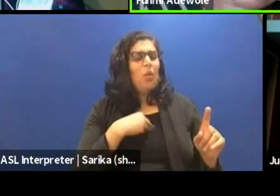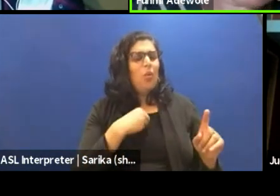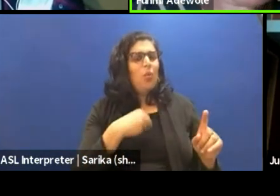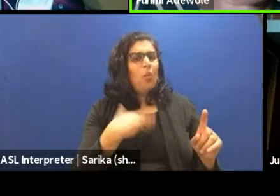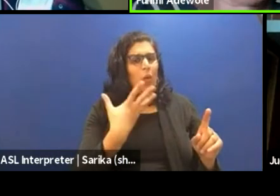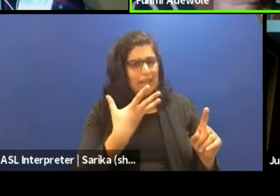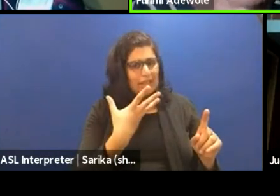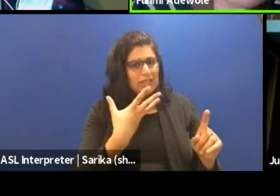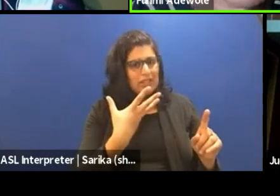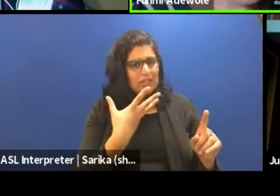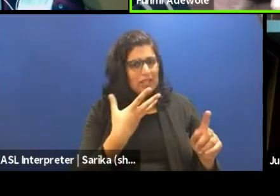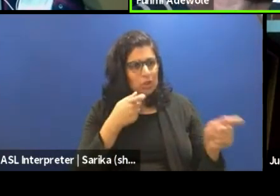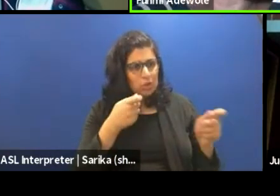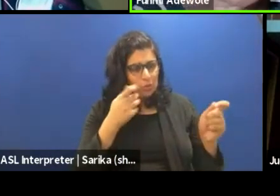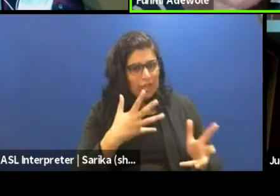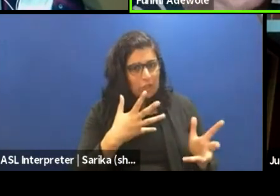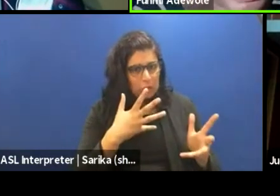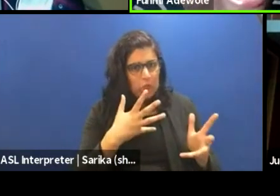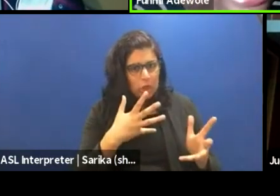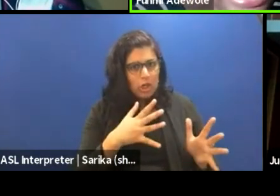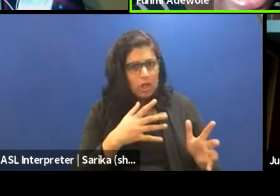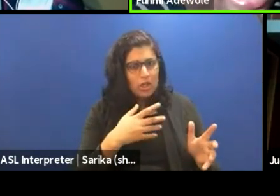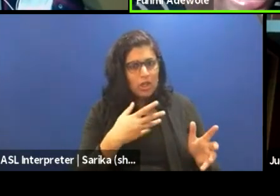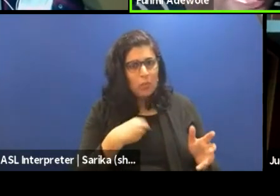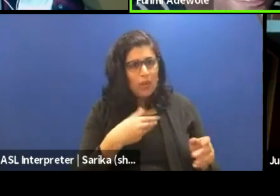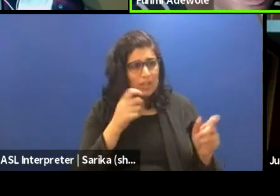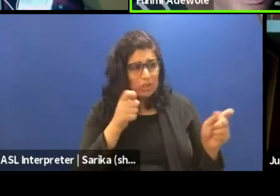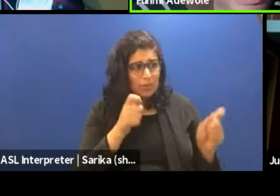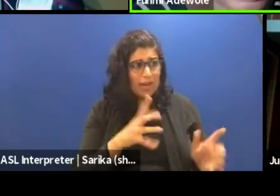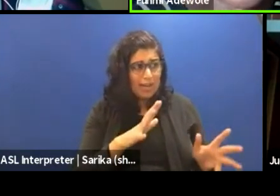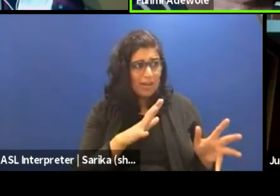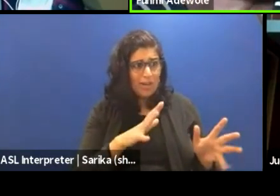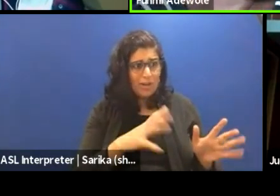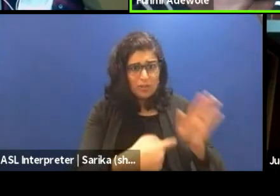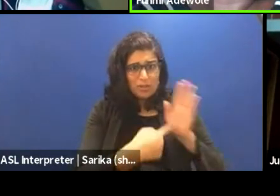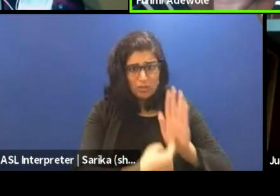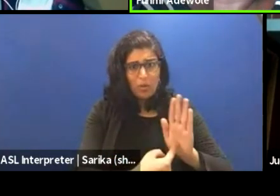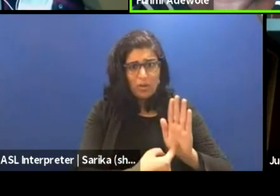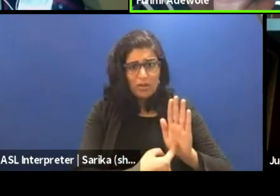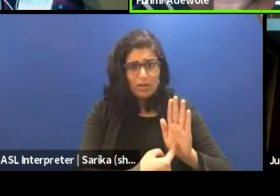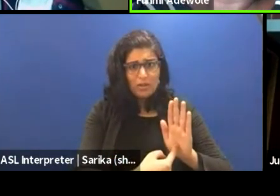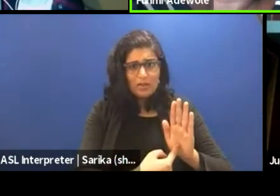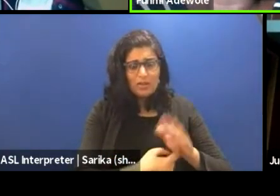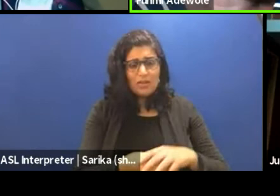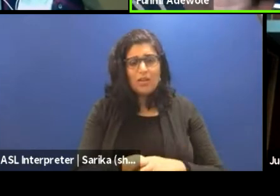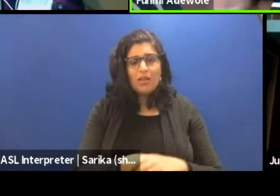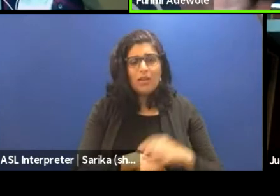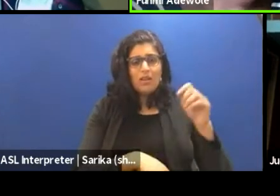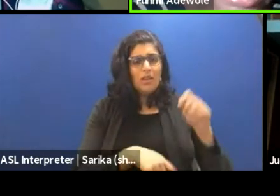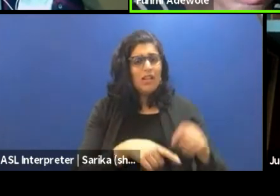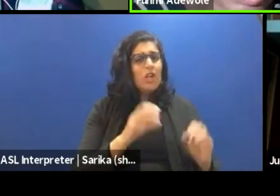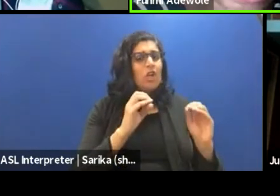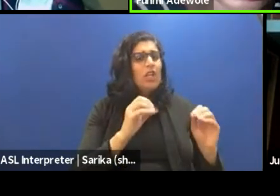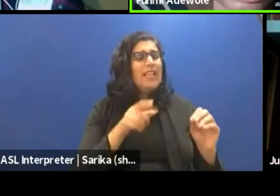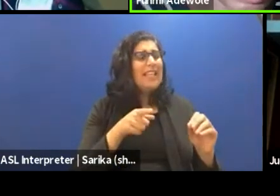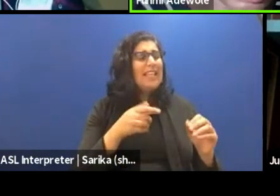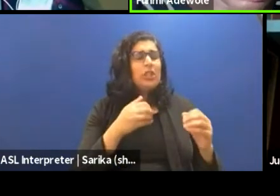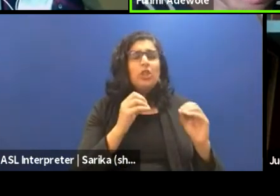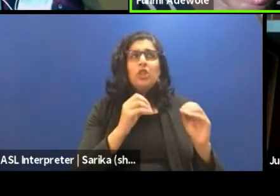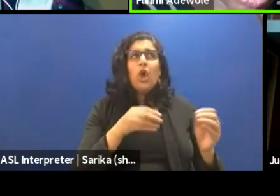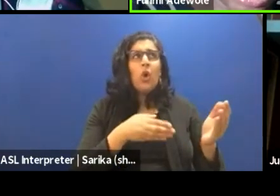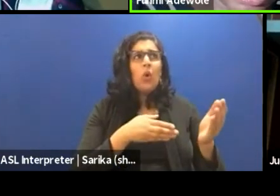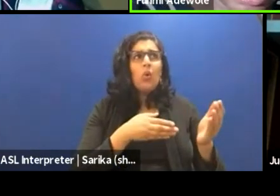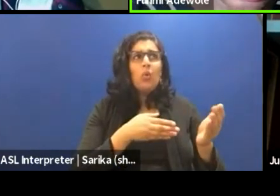white director who, who staged it, you know, and he has no right to tell that traumatic